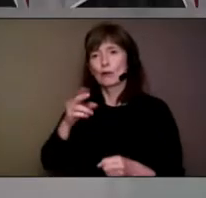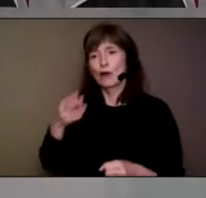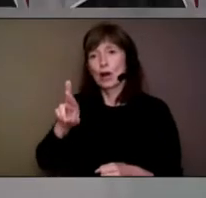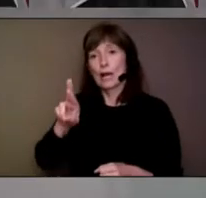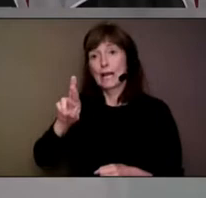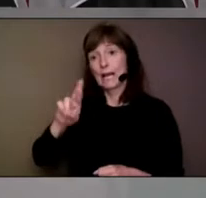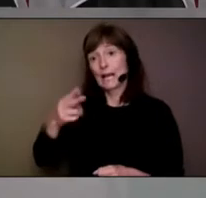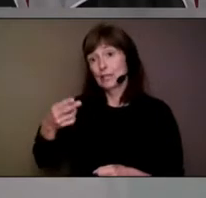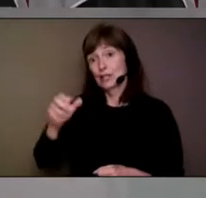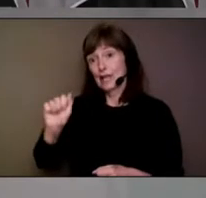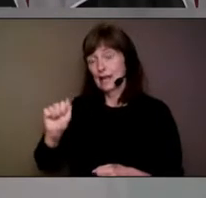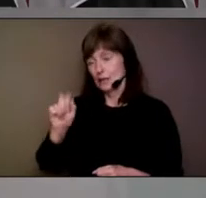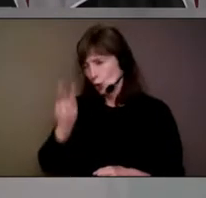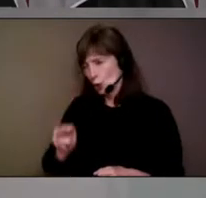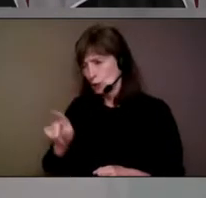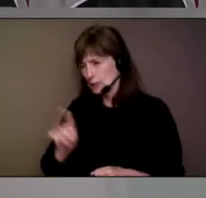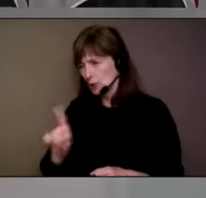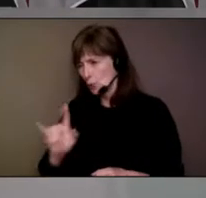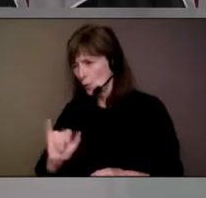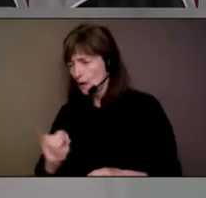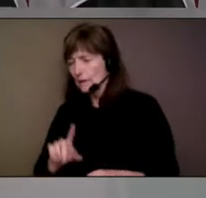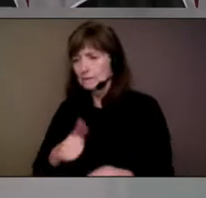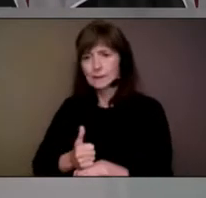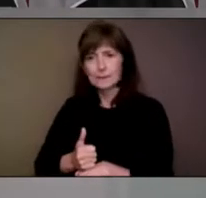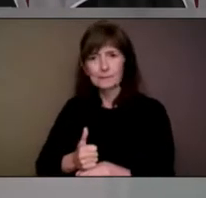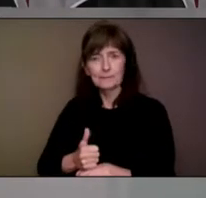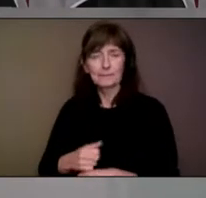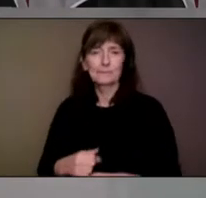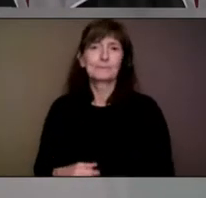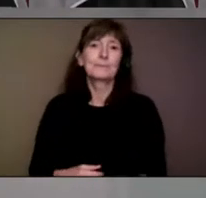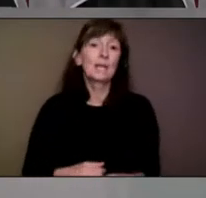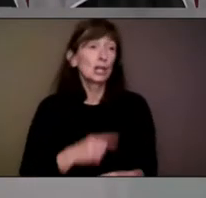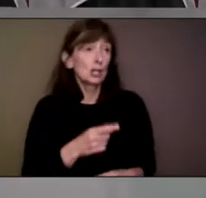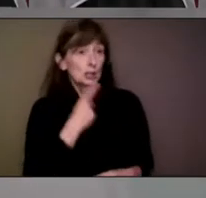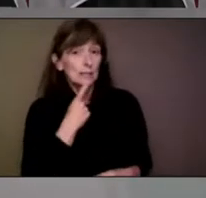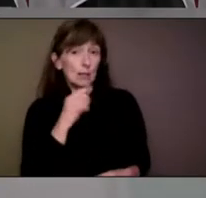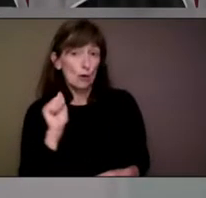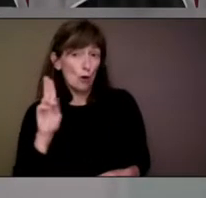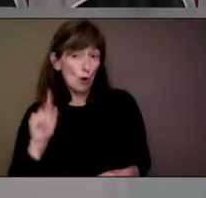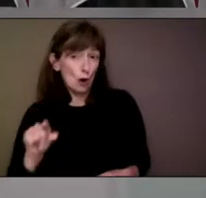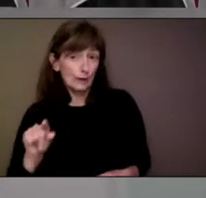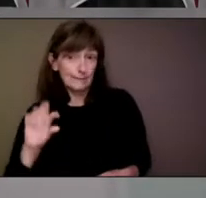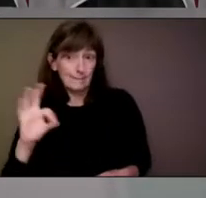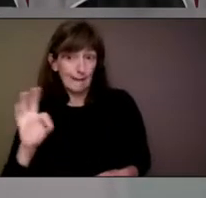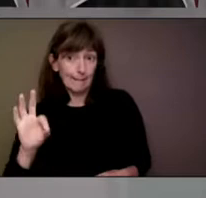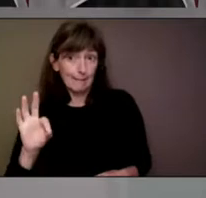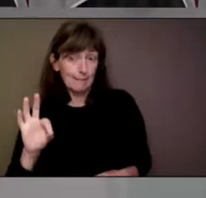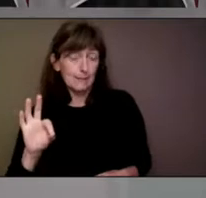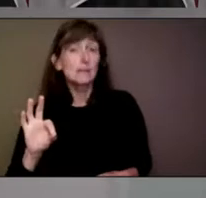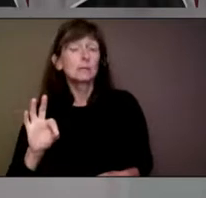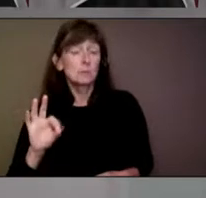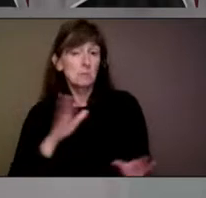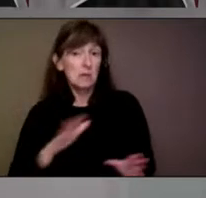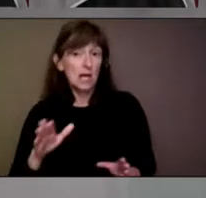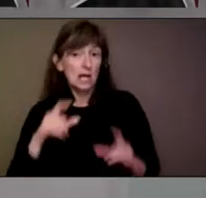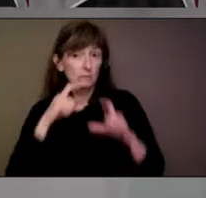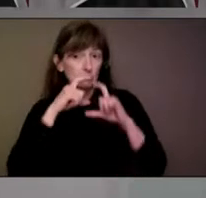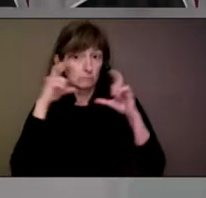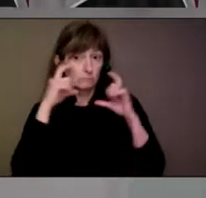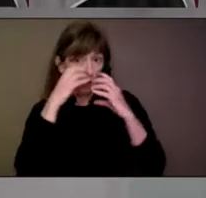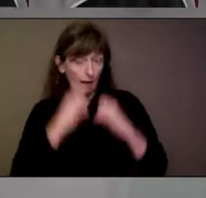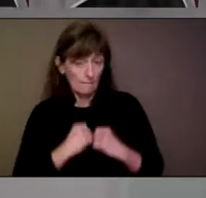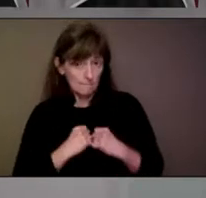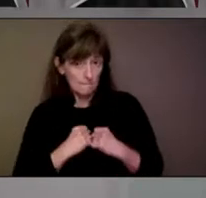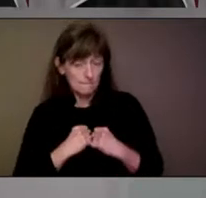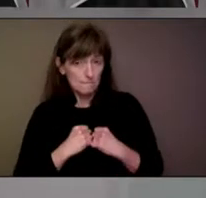You mentioned that on August, the week of August 9th, you're expecting to lift the mask mandate. Other places like Israel that were